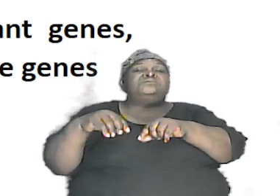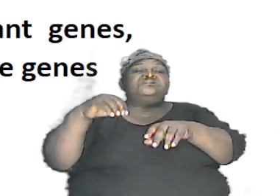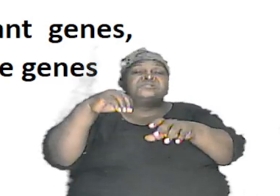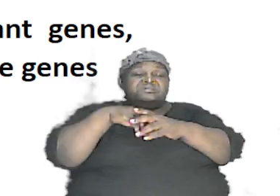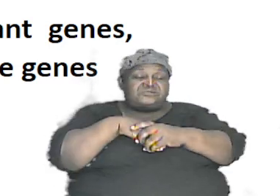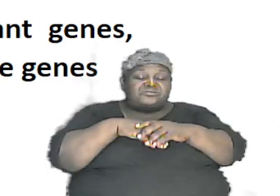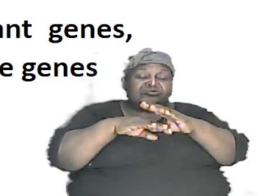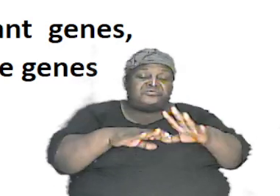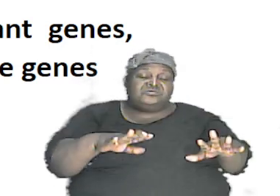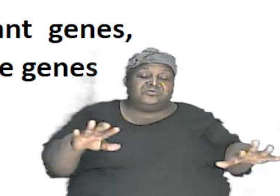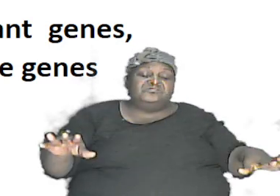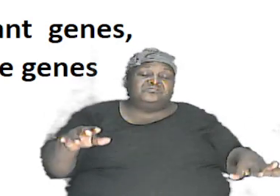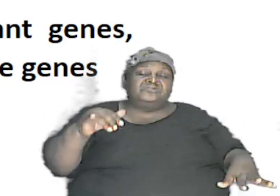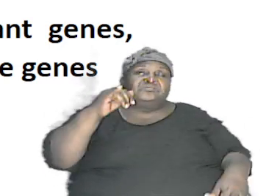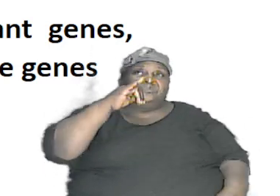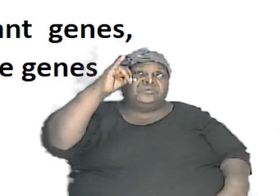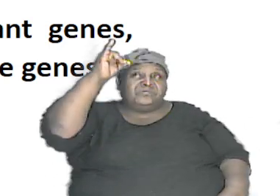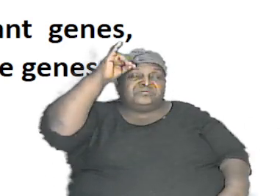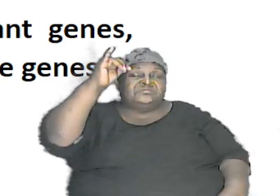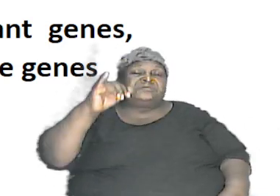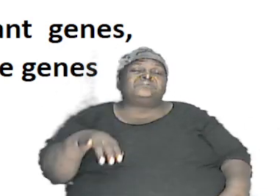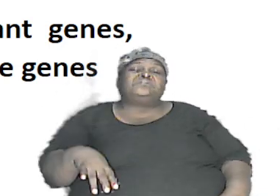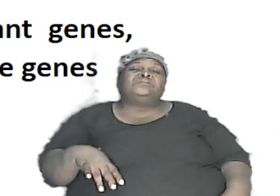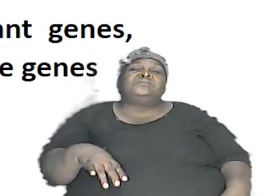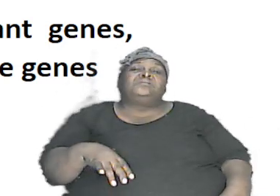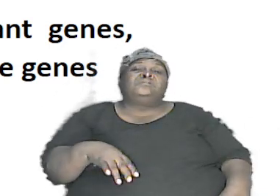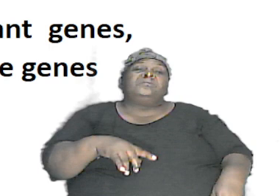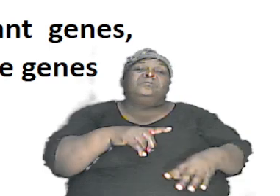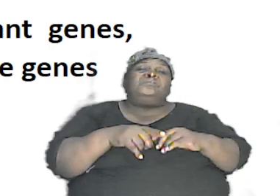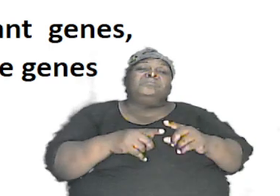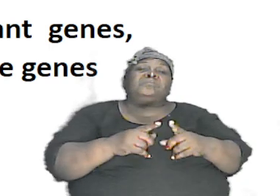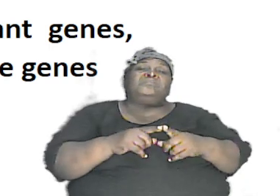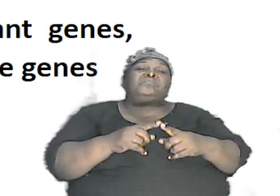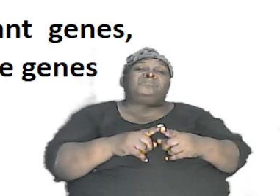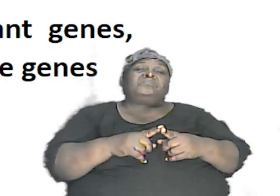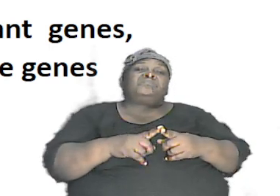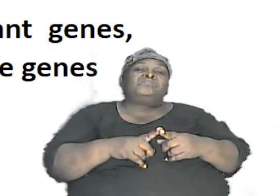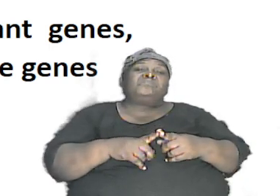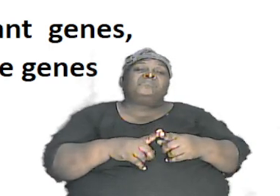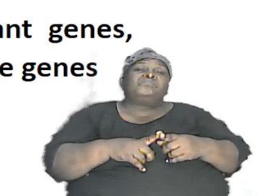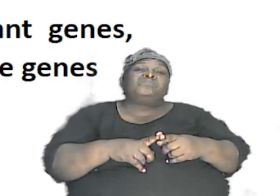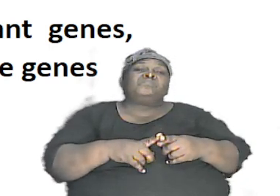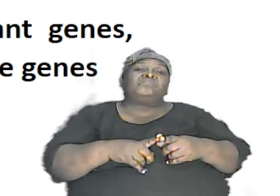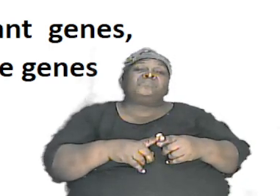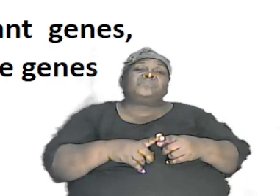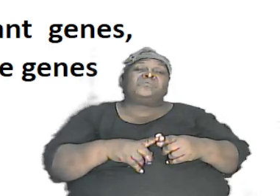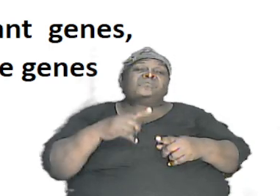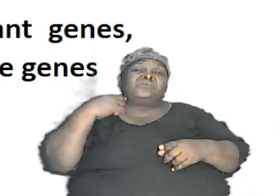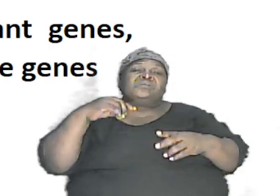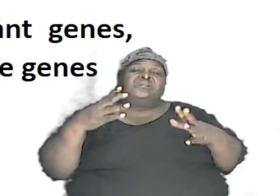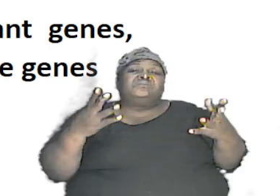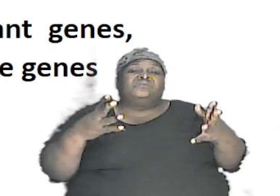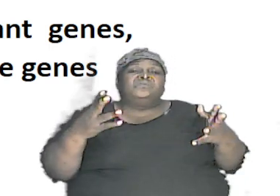children from parents and when you talk about heredity that is what it is talking about what they